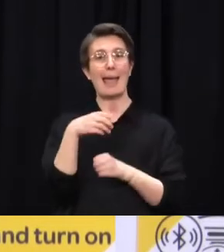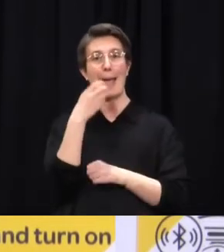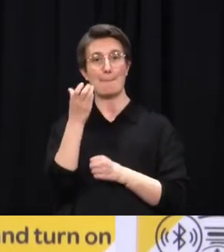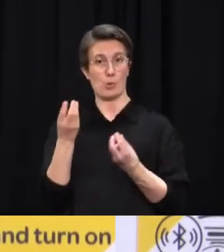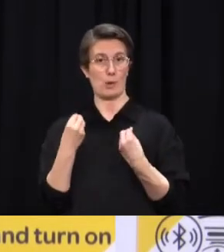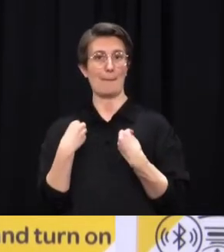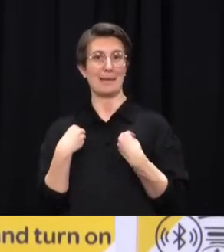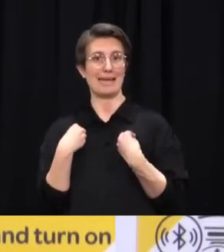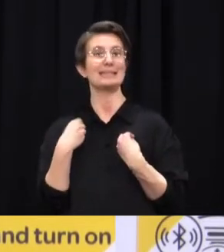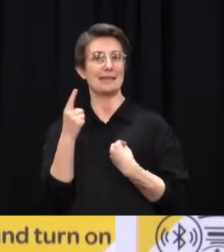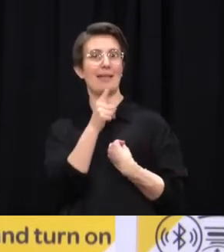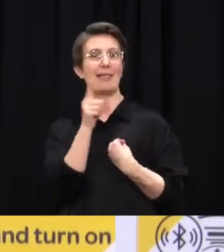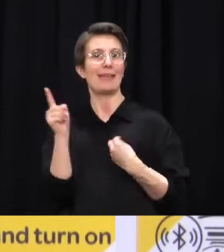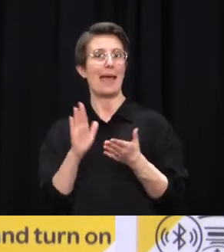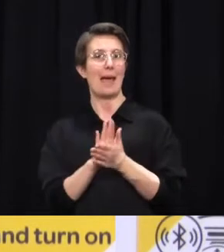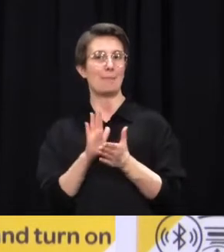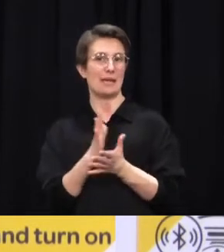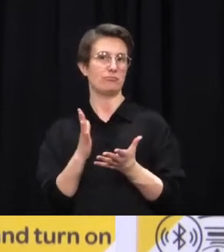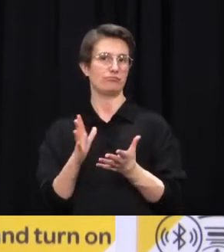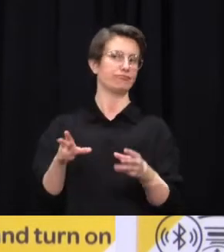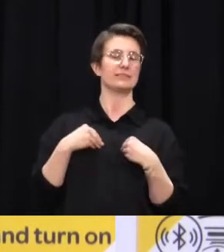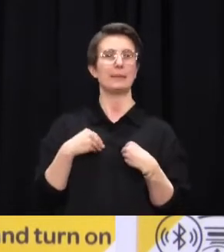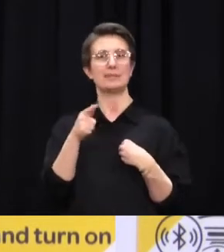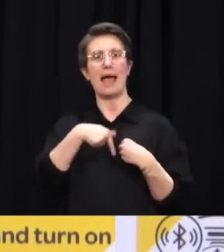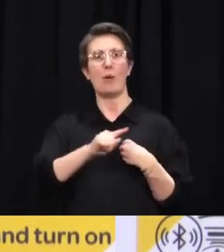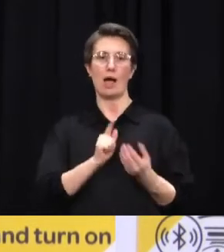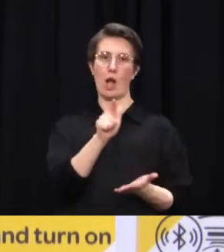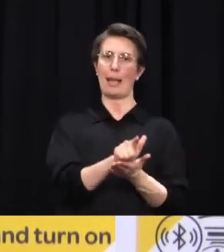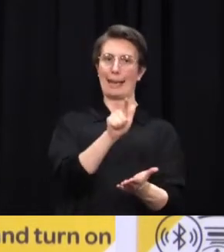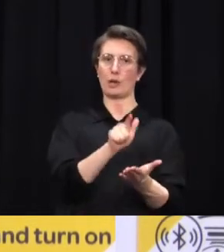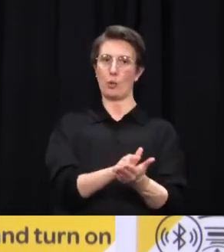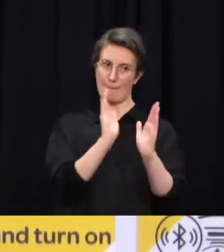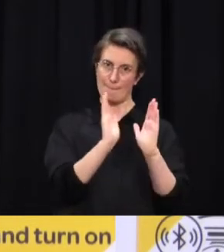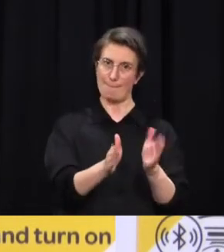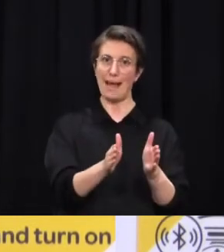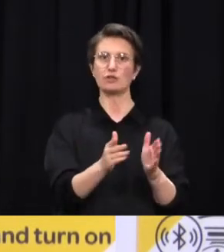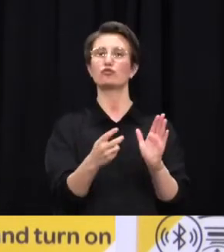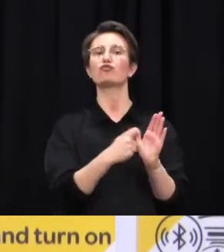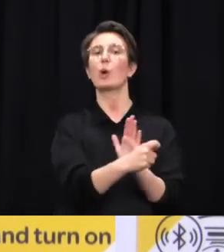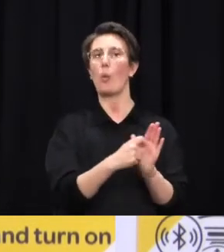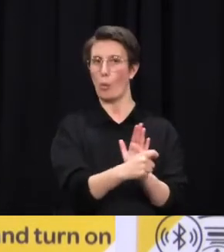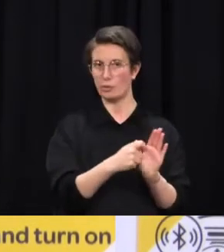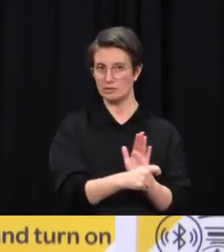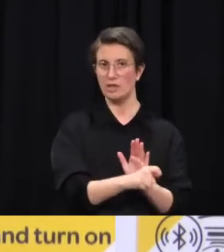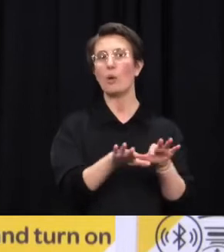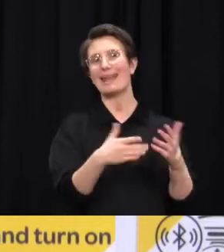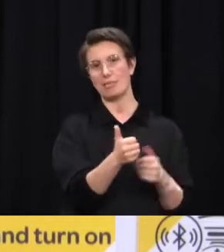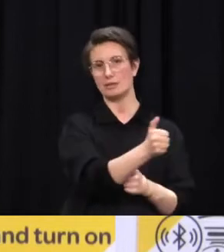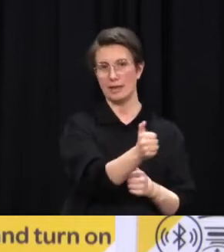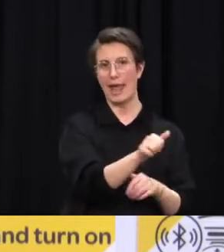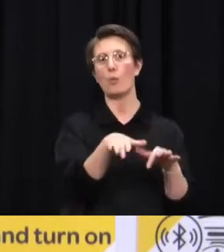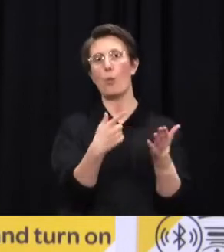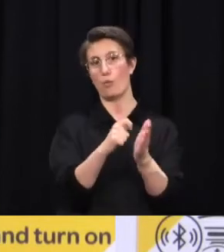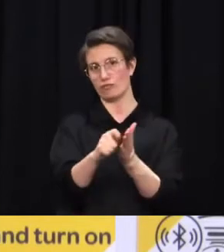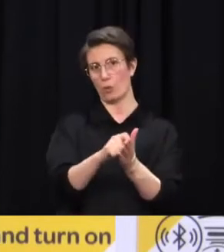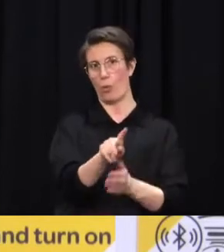COVID tracer app requirement. And while most people will use the COVID tracer app as their way of keeping their record, we're